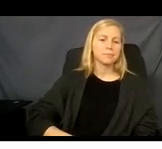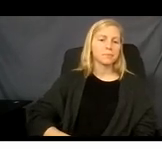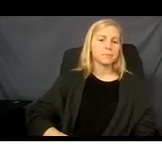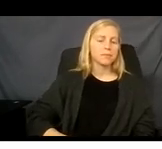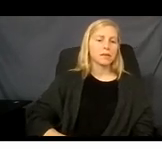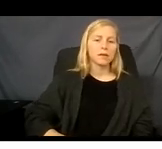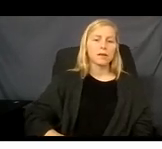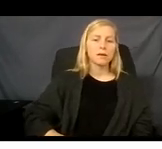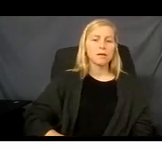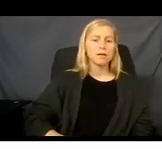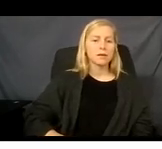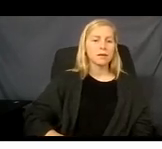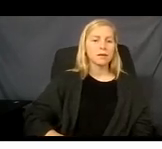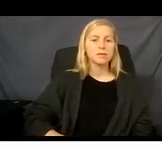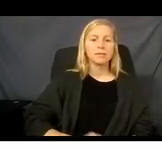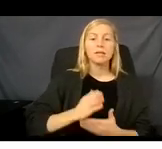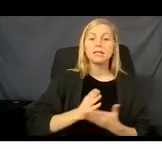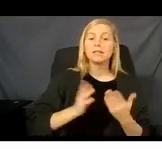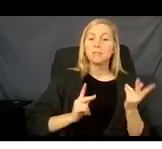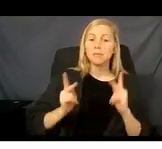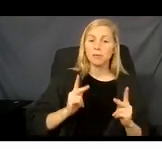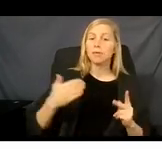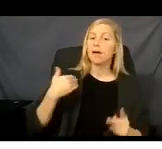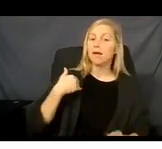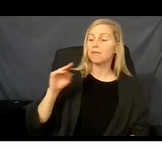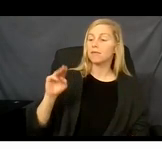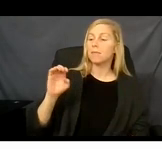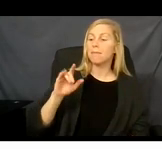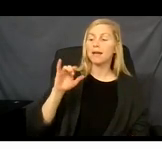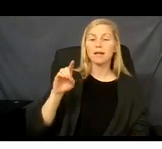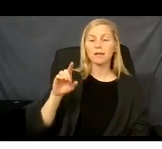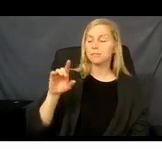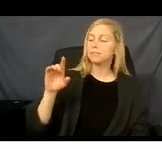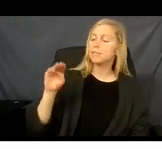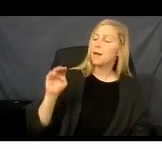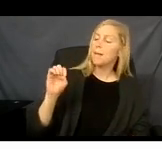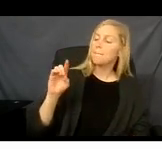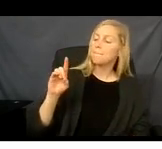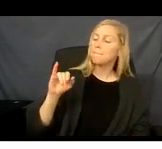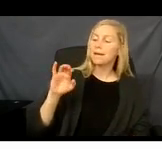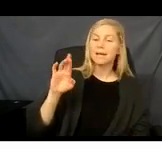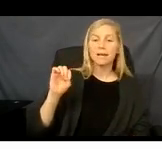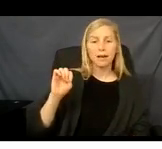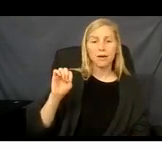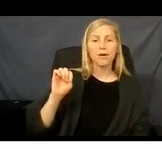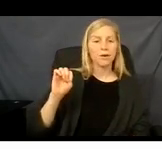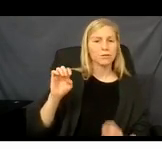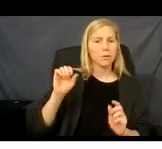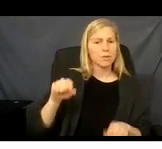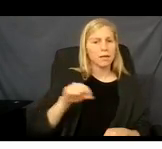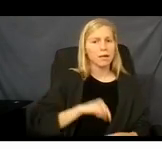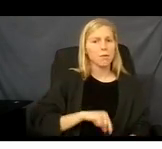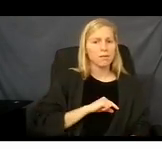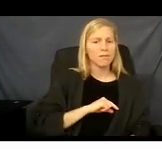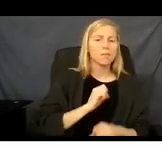Now, some people that also have Medicare may also qualify for Medicaid based on income and family